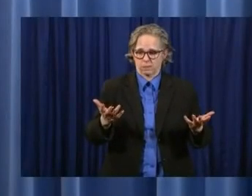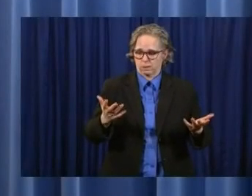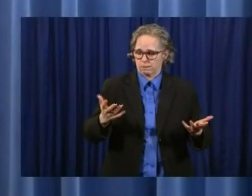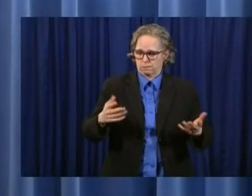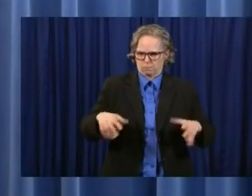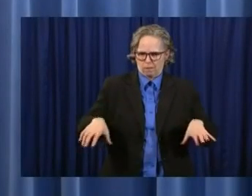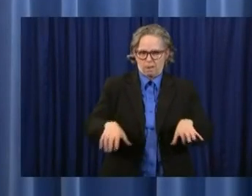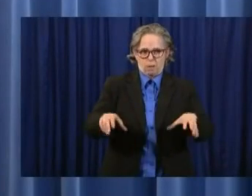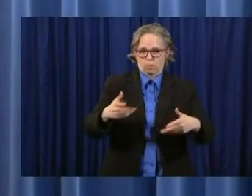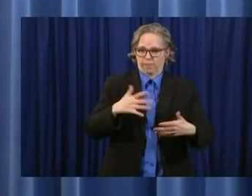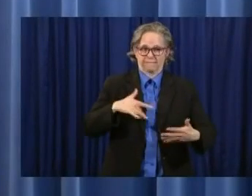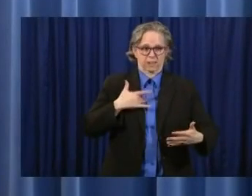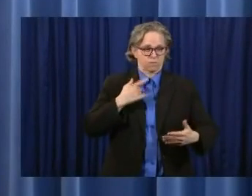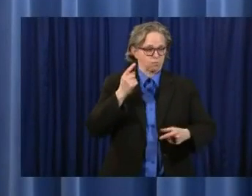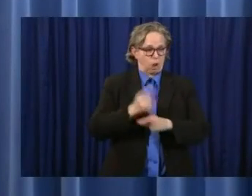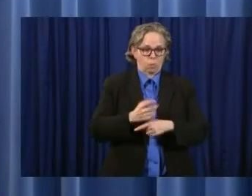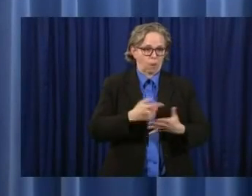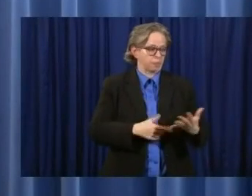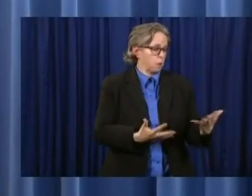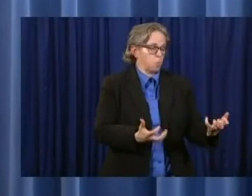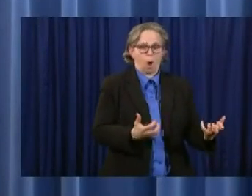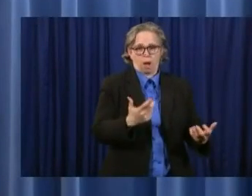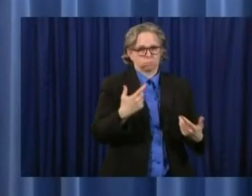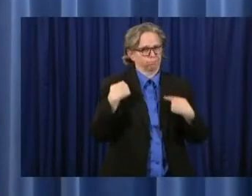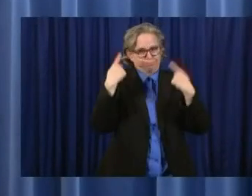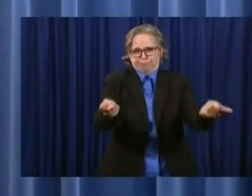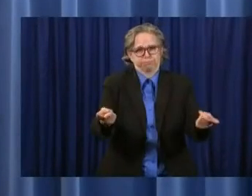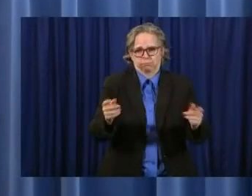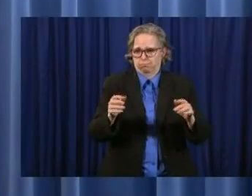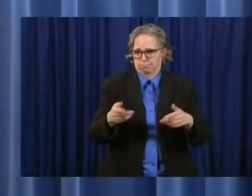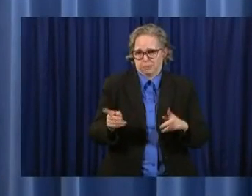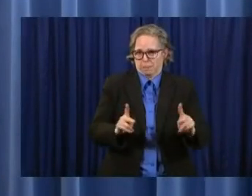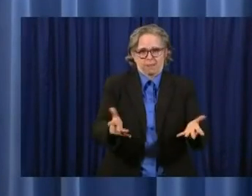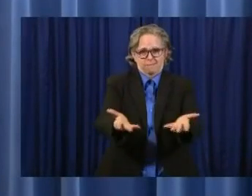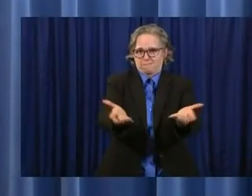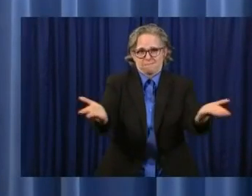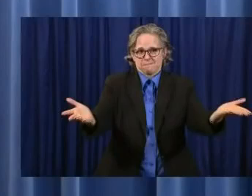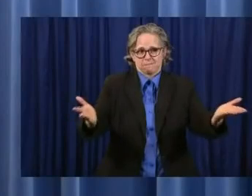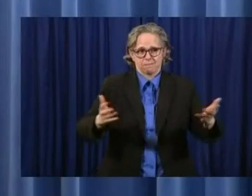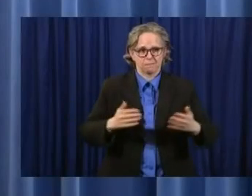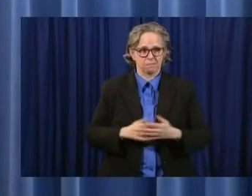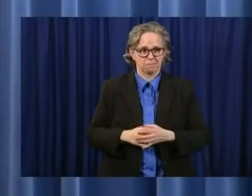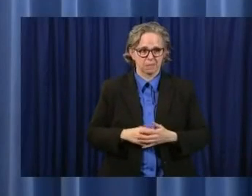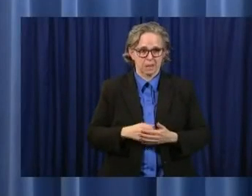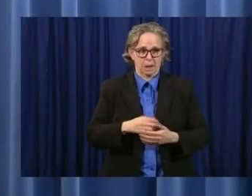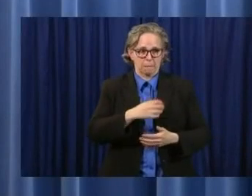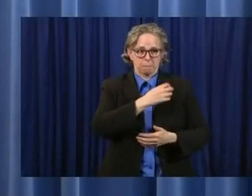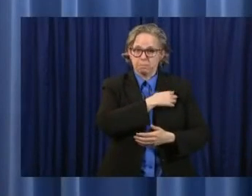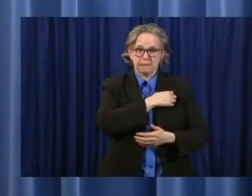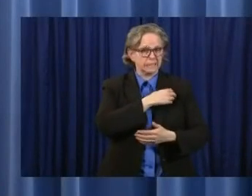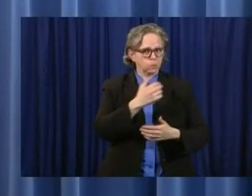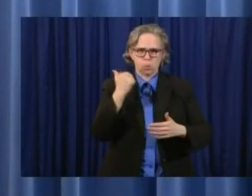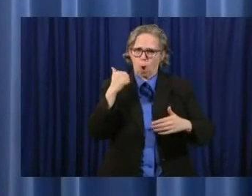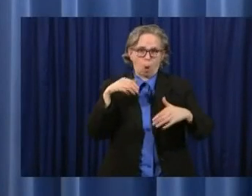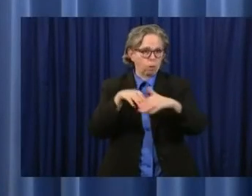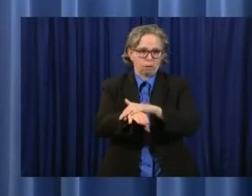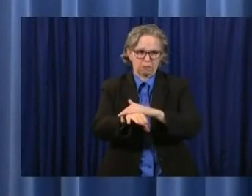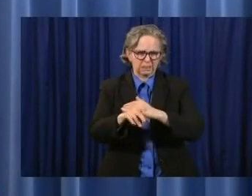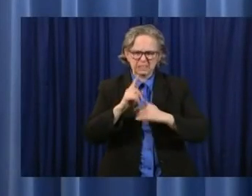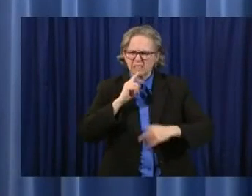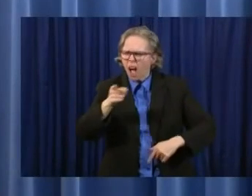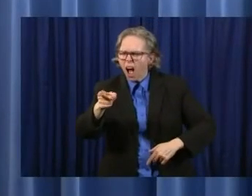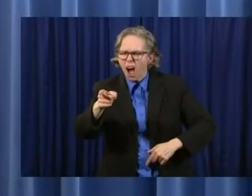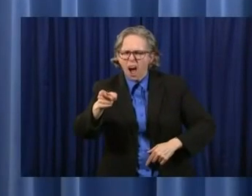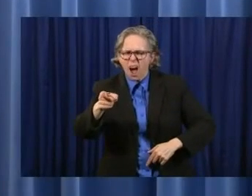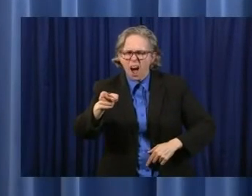to do throughout this. I mean, this is not a case where, you know, the police come in and, and, and, tell you, you've got, uh, you know, you, got